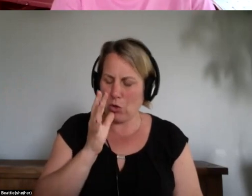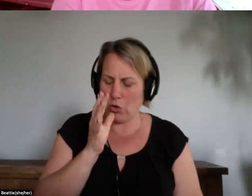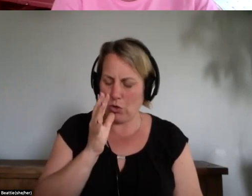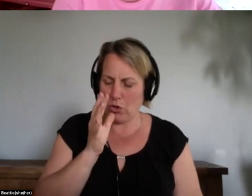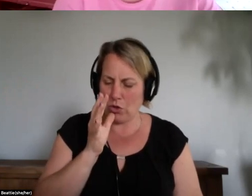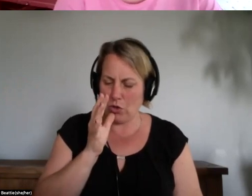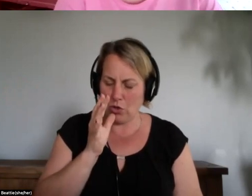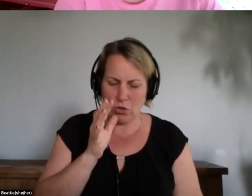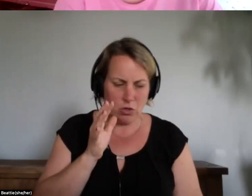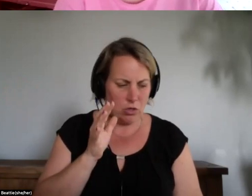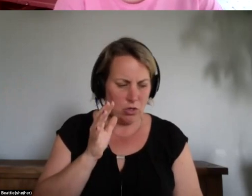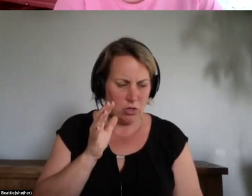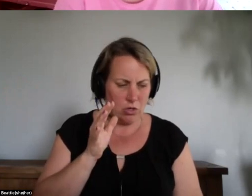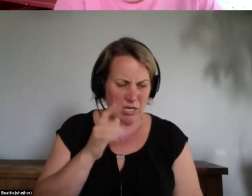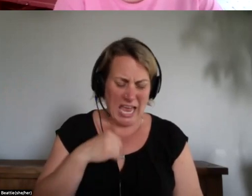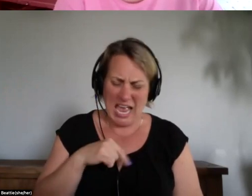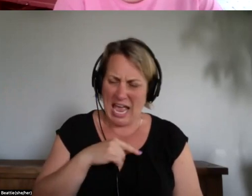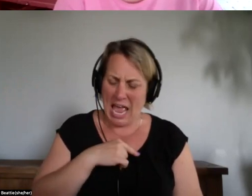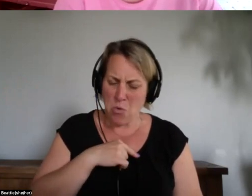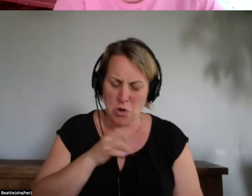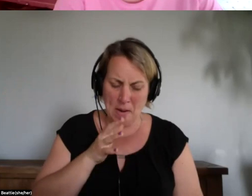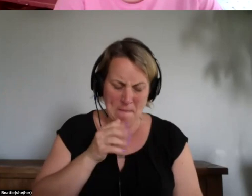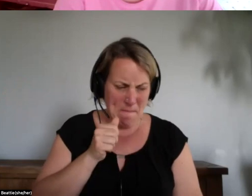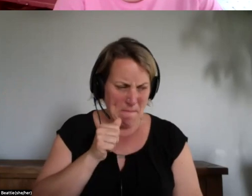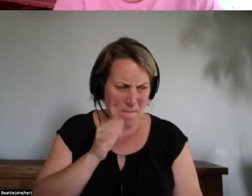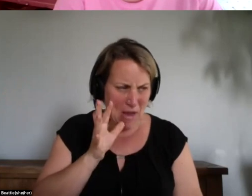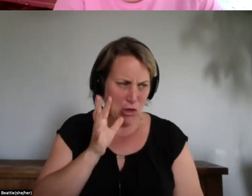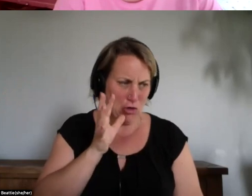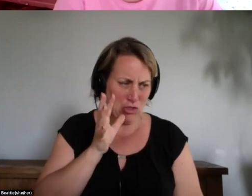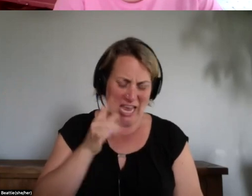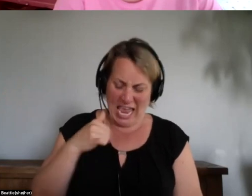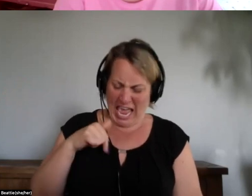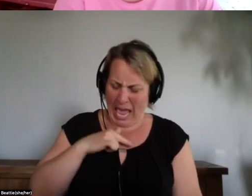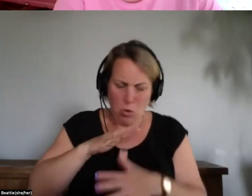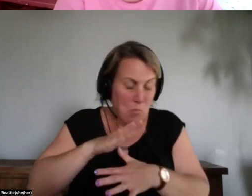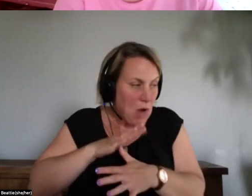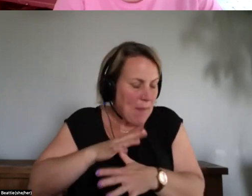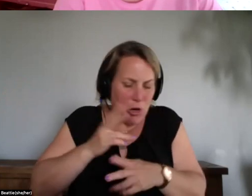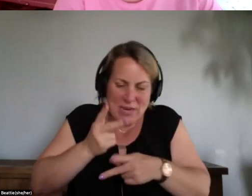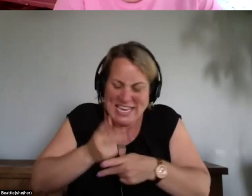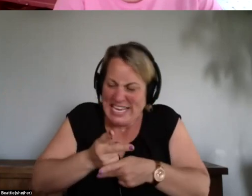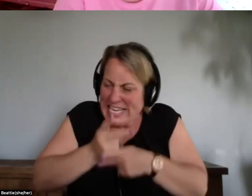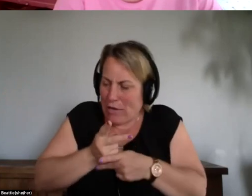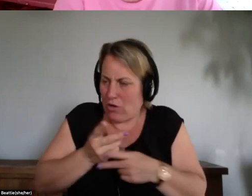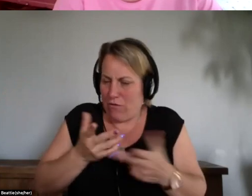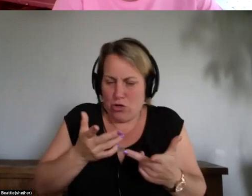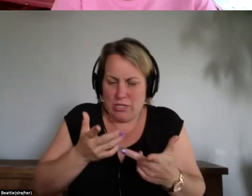our mothers are our primary caregivers our life starts in our mothers